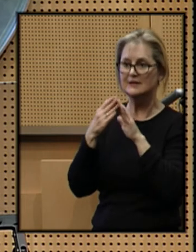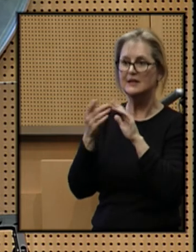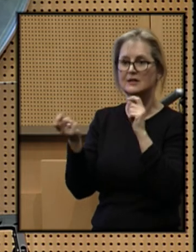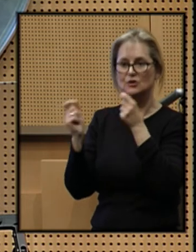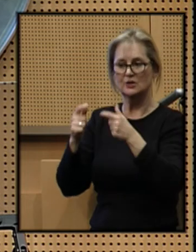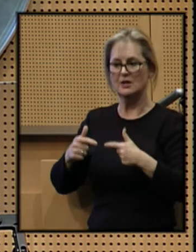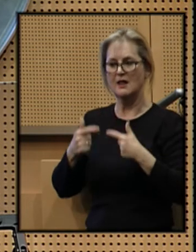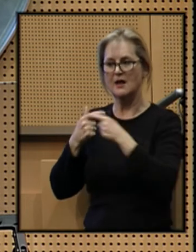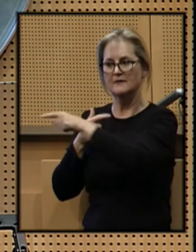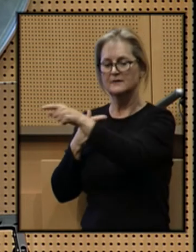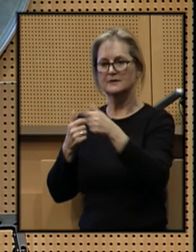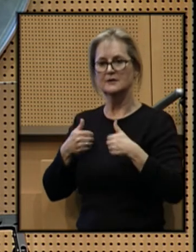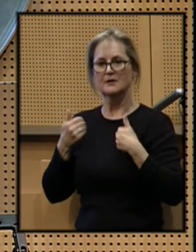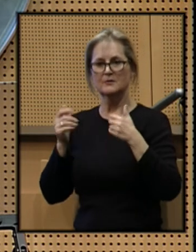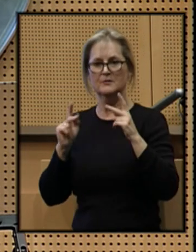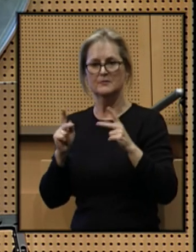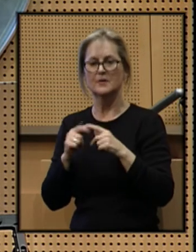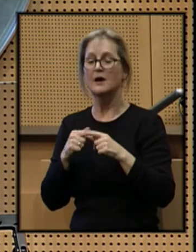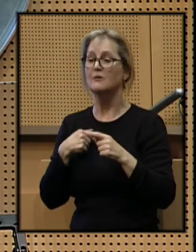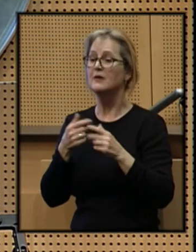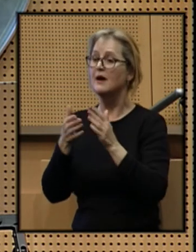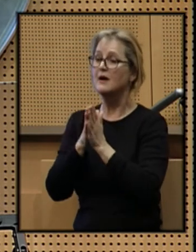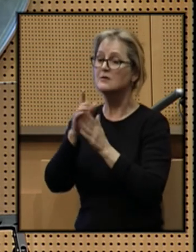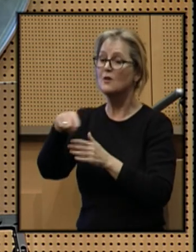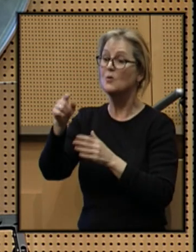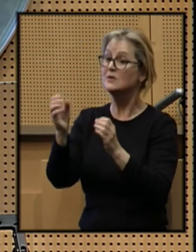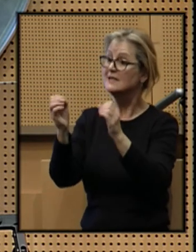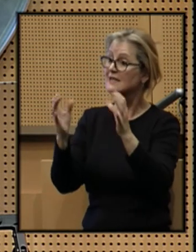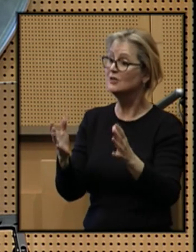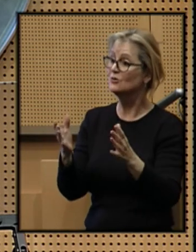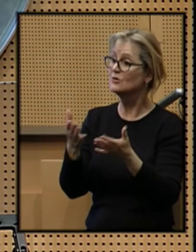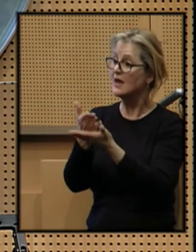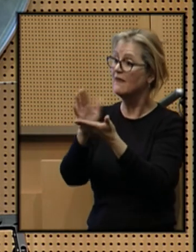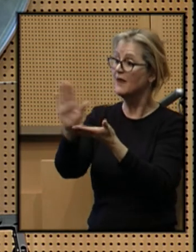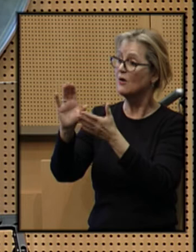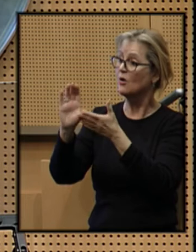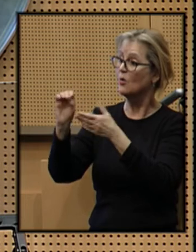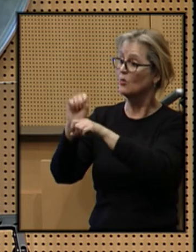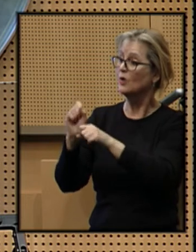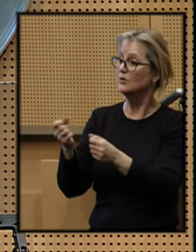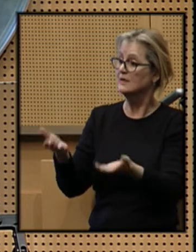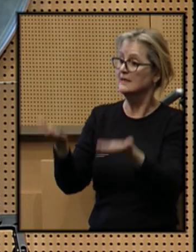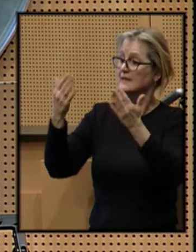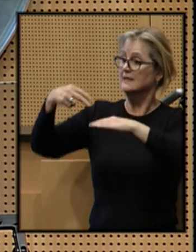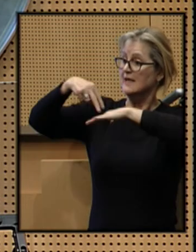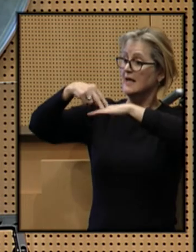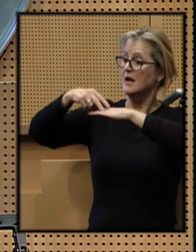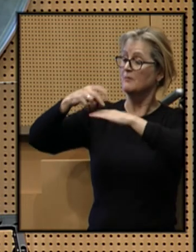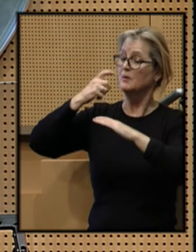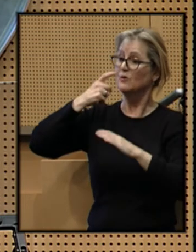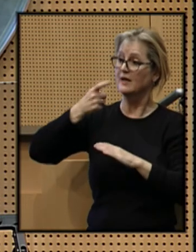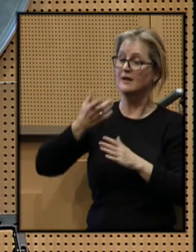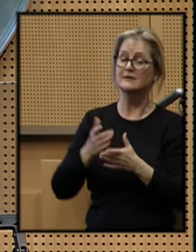change the lives of these young people. I would ask those teachers and their colleagues to stand up and be recognized.